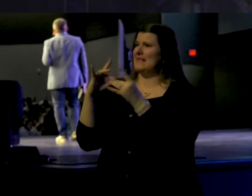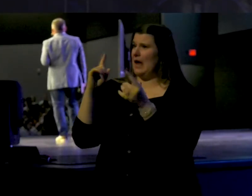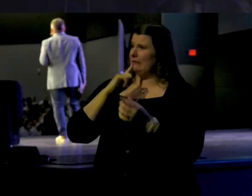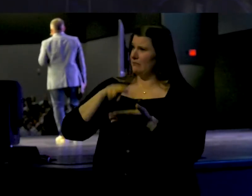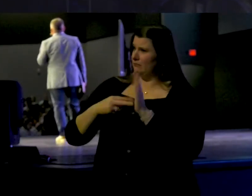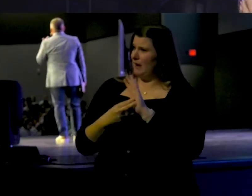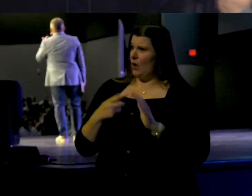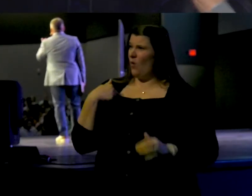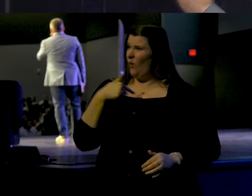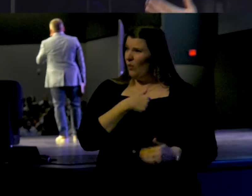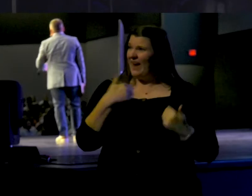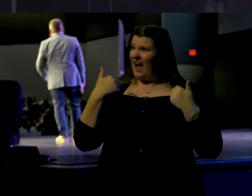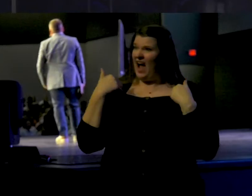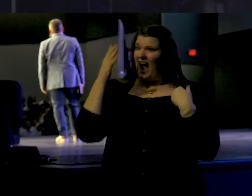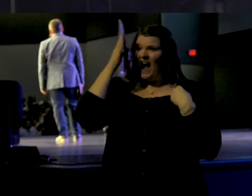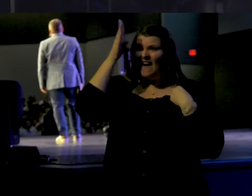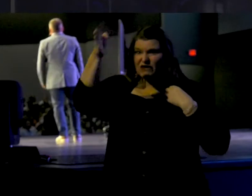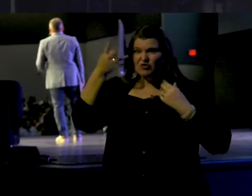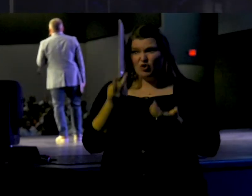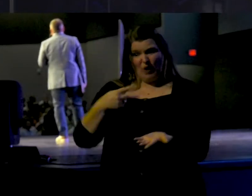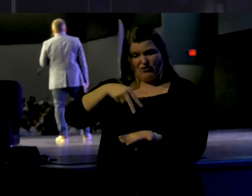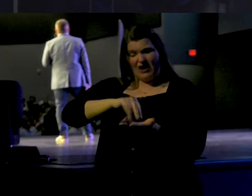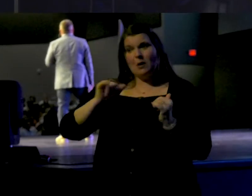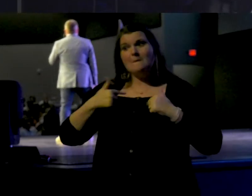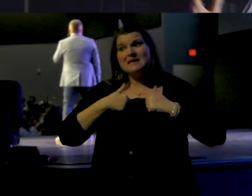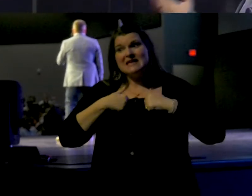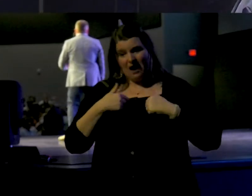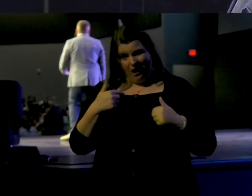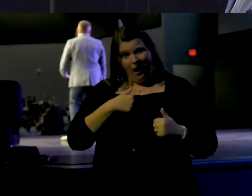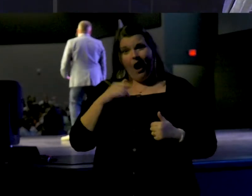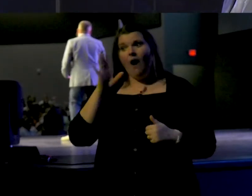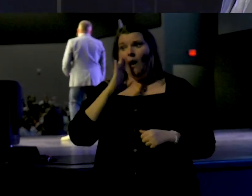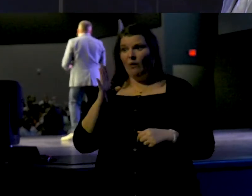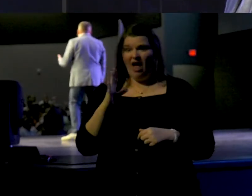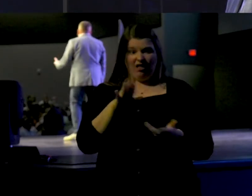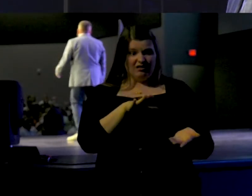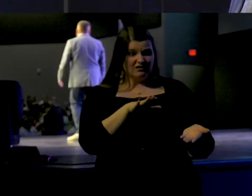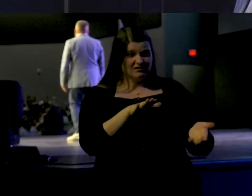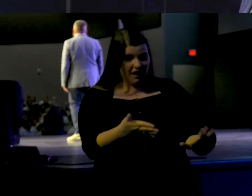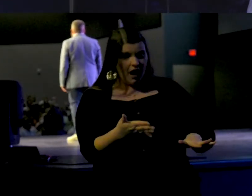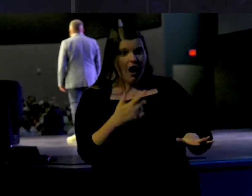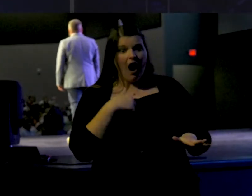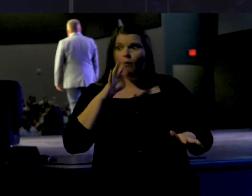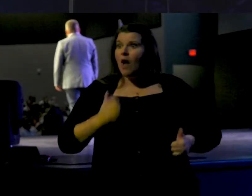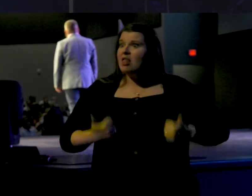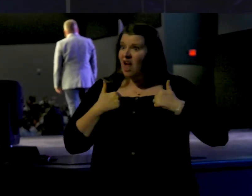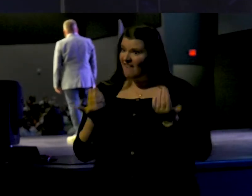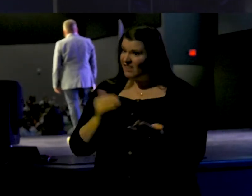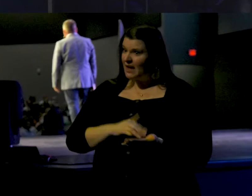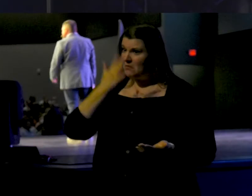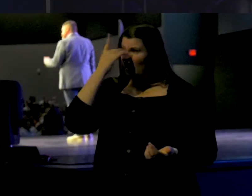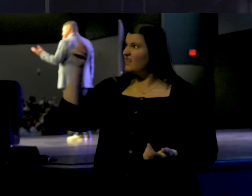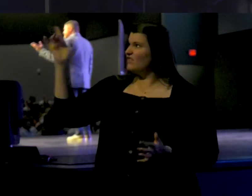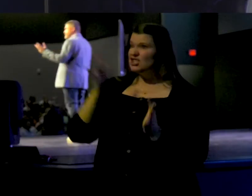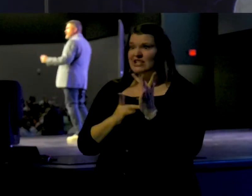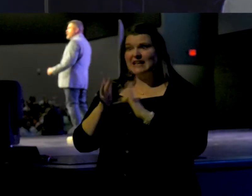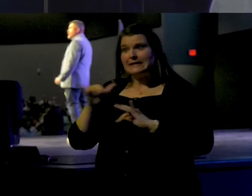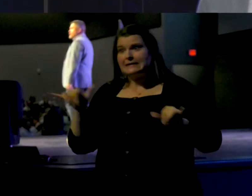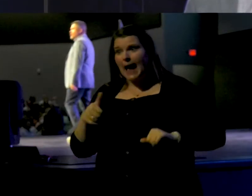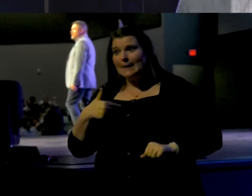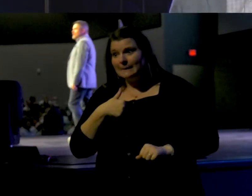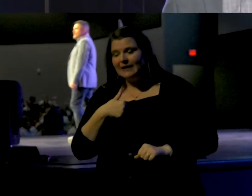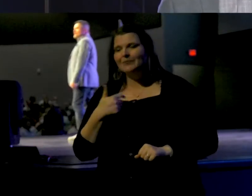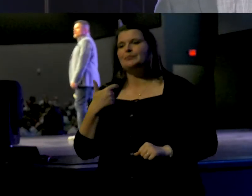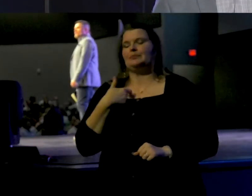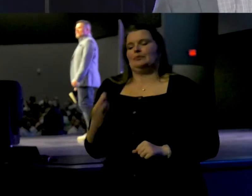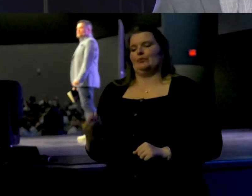mean that we have a future resurrection? That we too will overcome the grave because our Savior will? I recently read